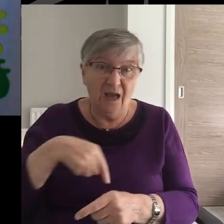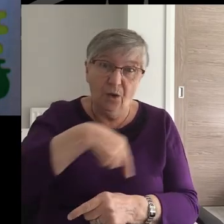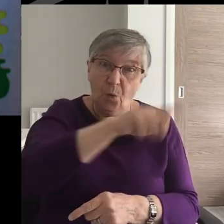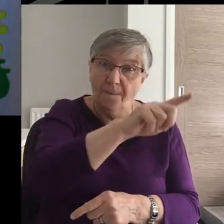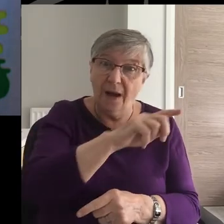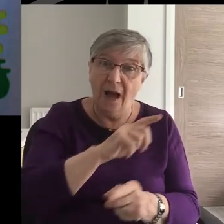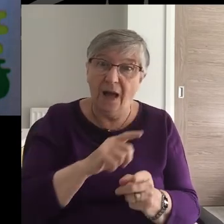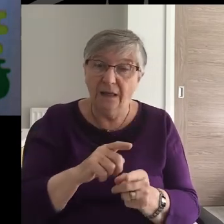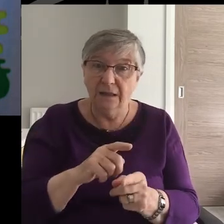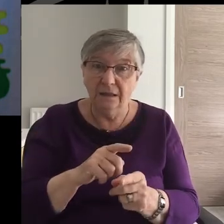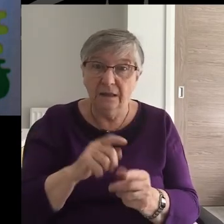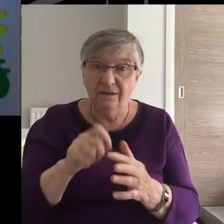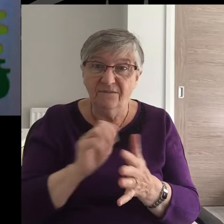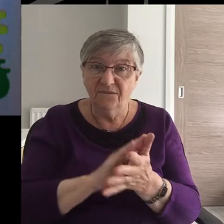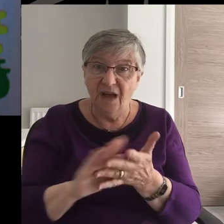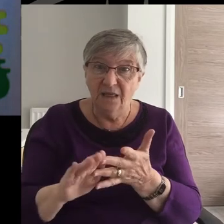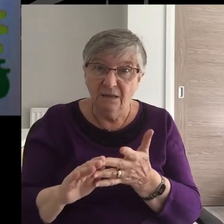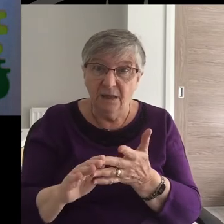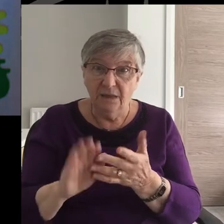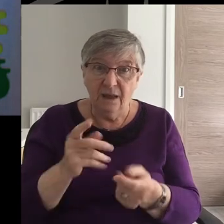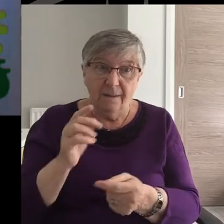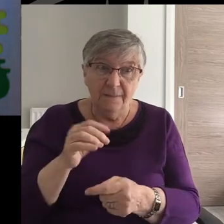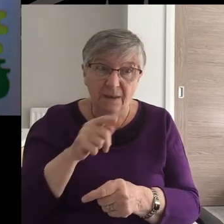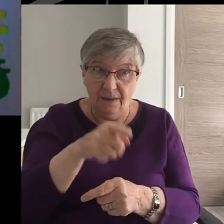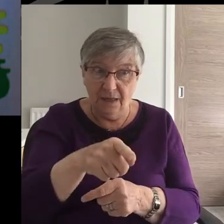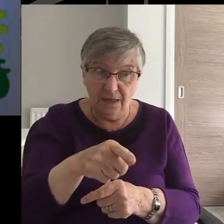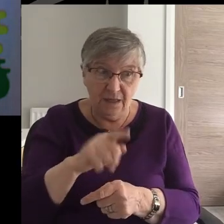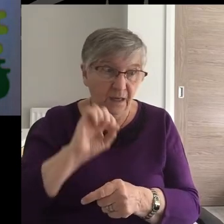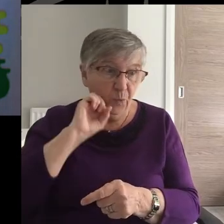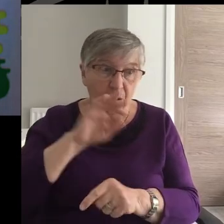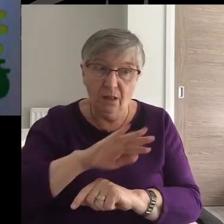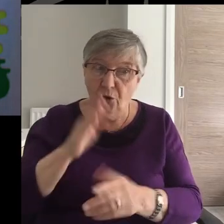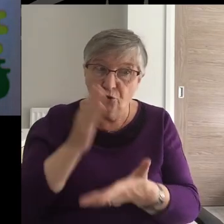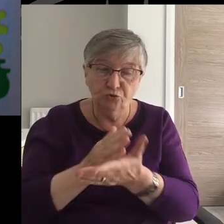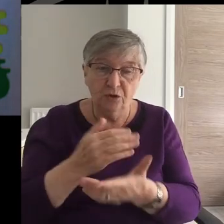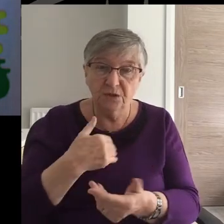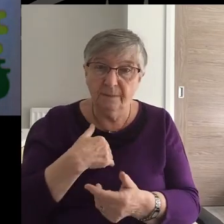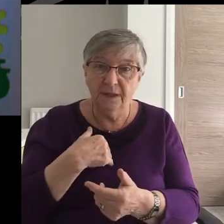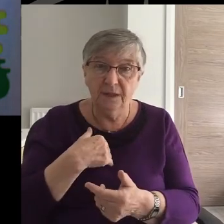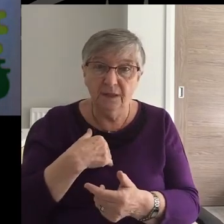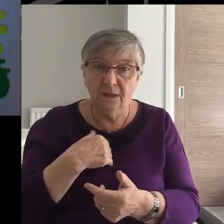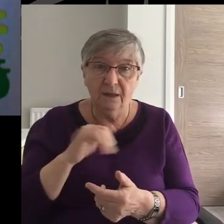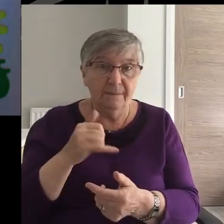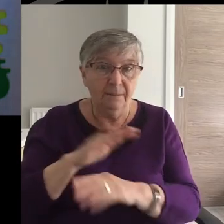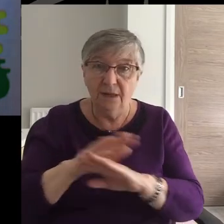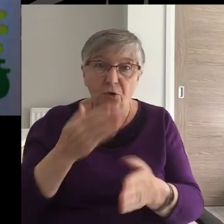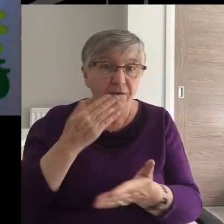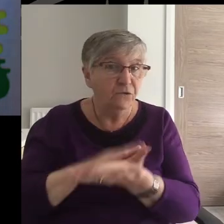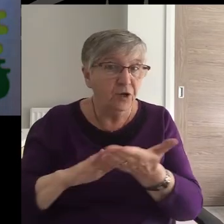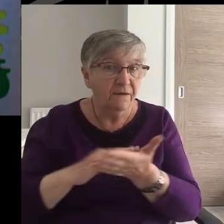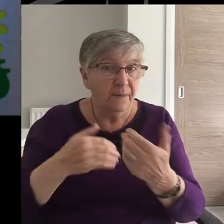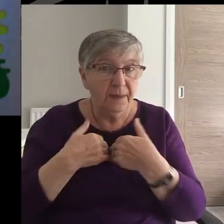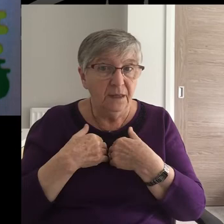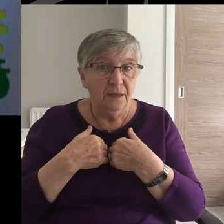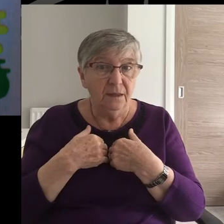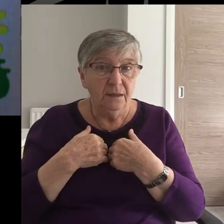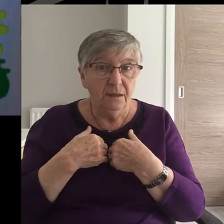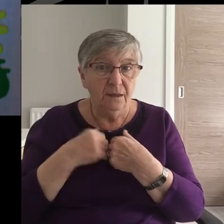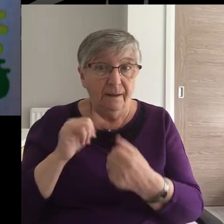Philemon might not believe I've changed. He's got every reason in order to trust me. He might not forgive me.